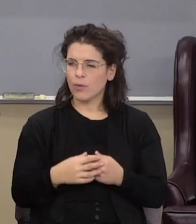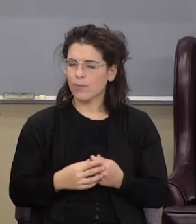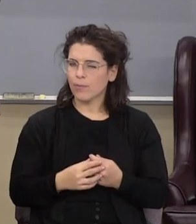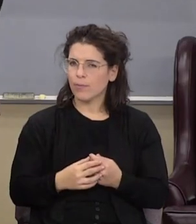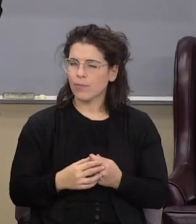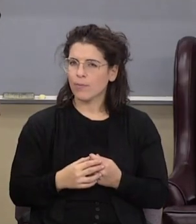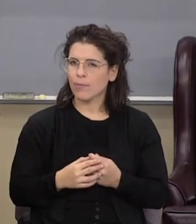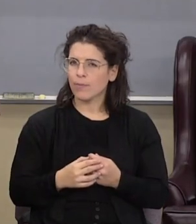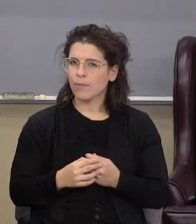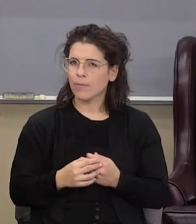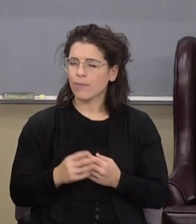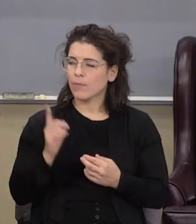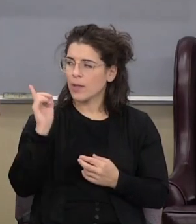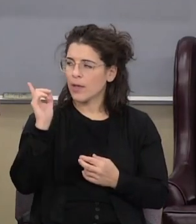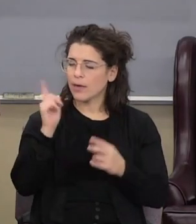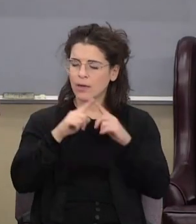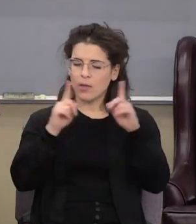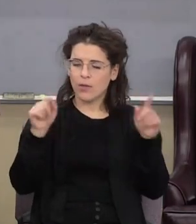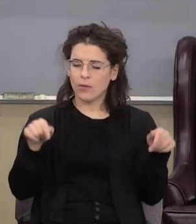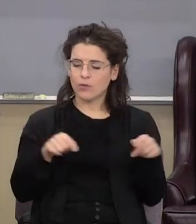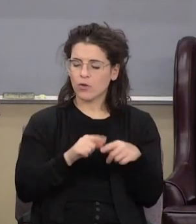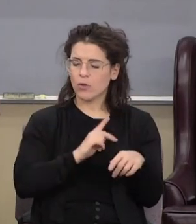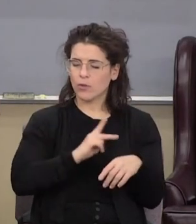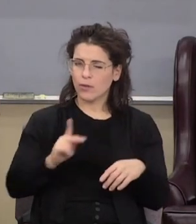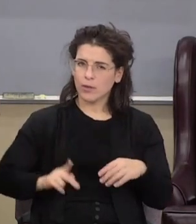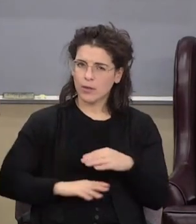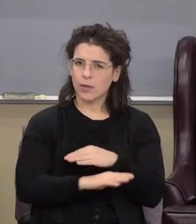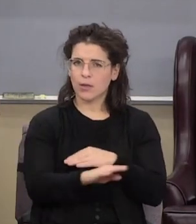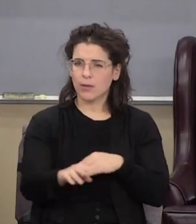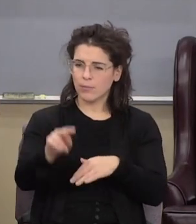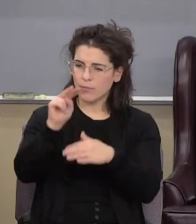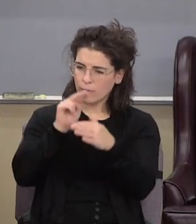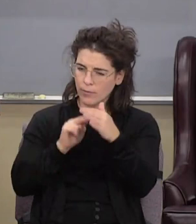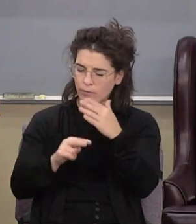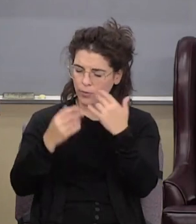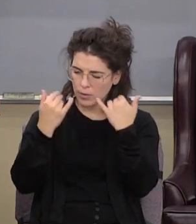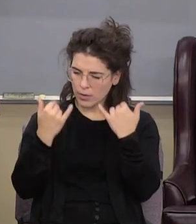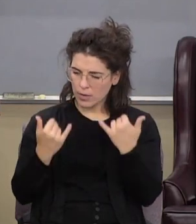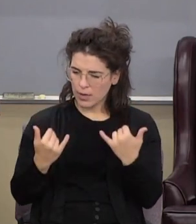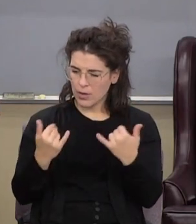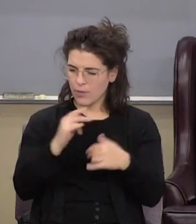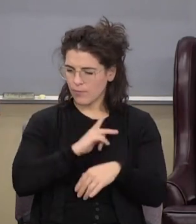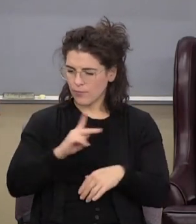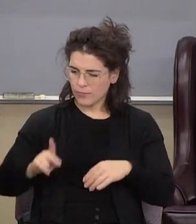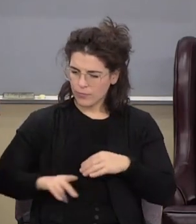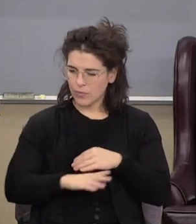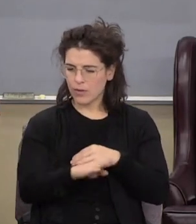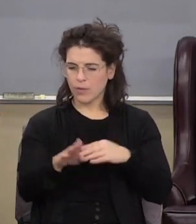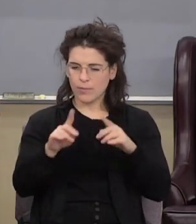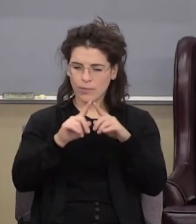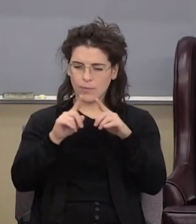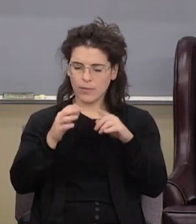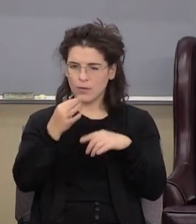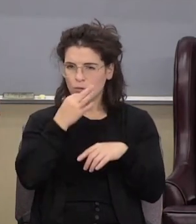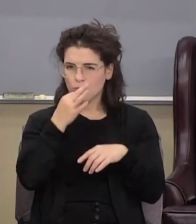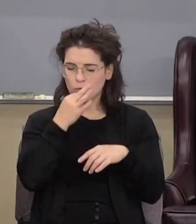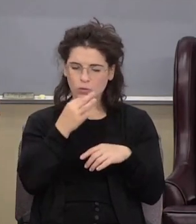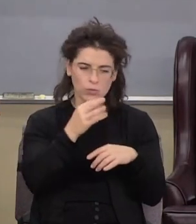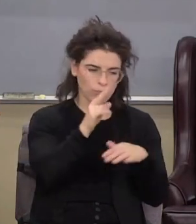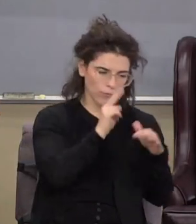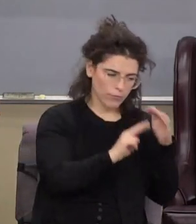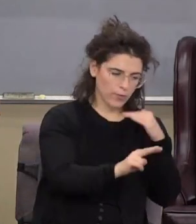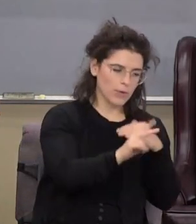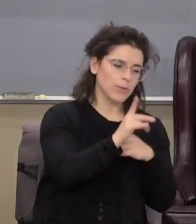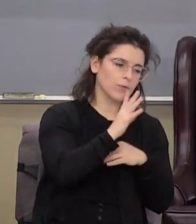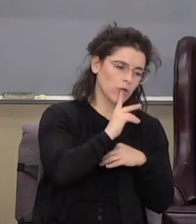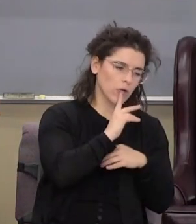I've got it on the chart here the kingdom is prophesied now the kingdom is at hand so we're moving from just it being prophesied promised